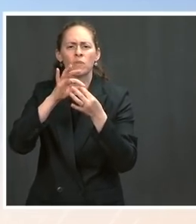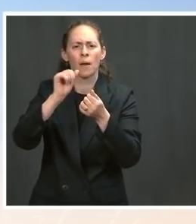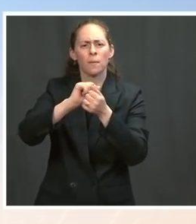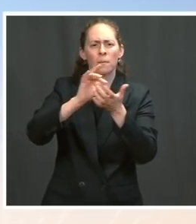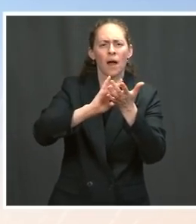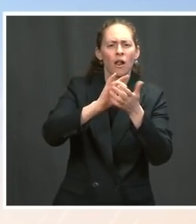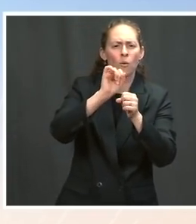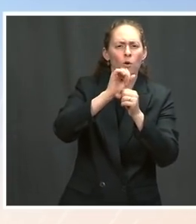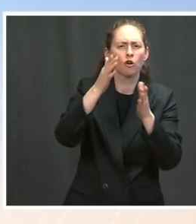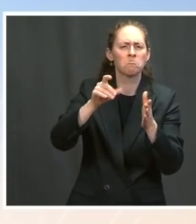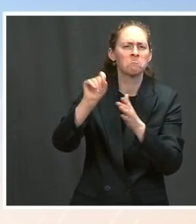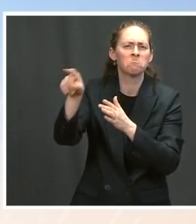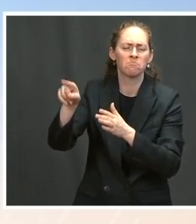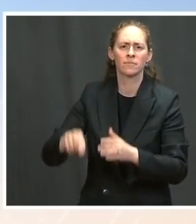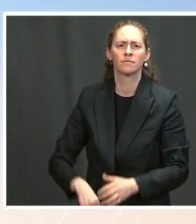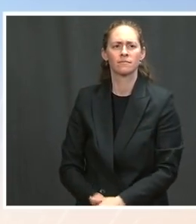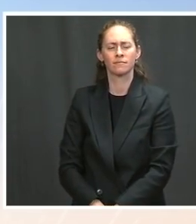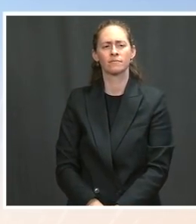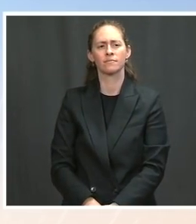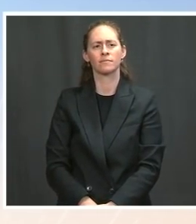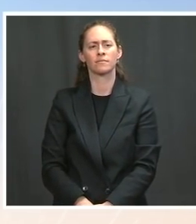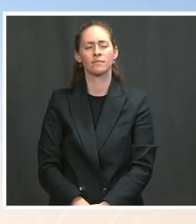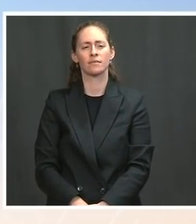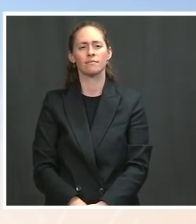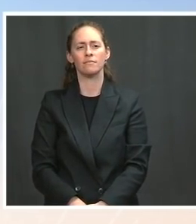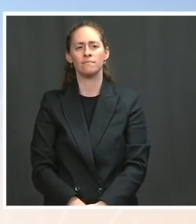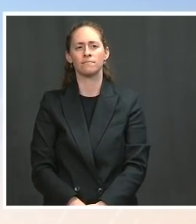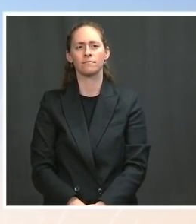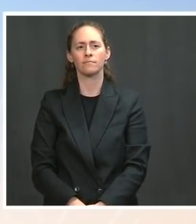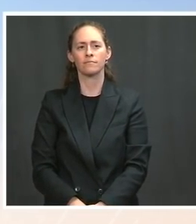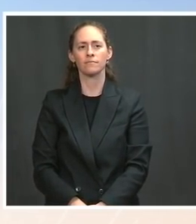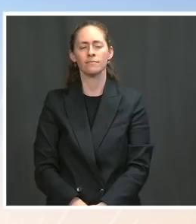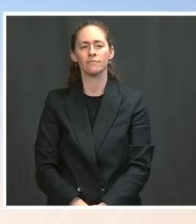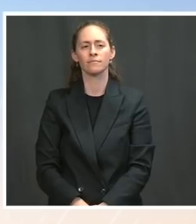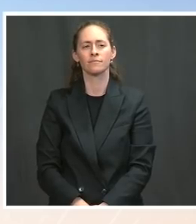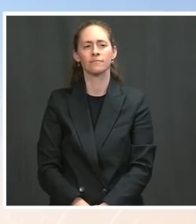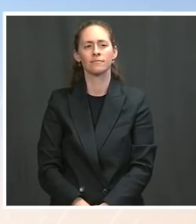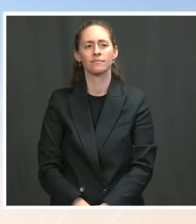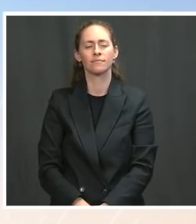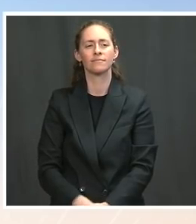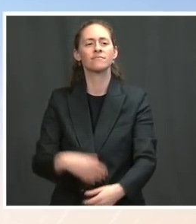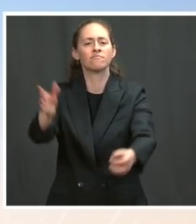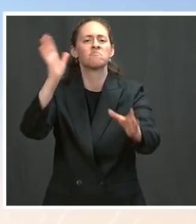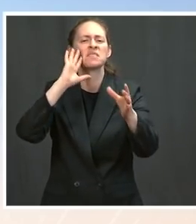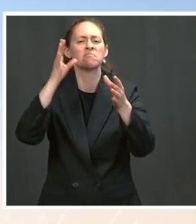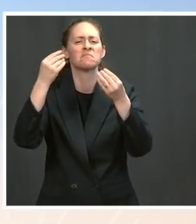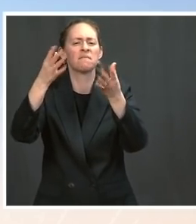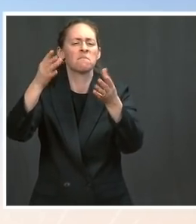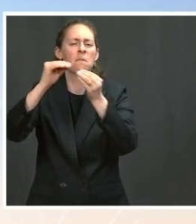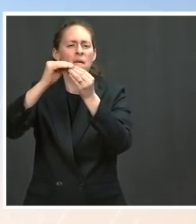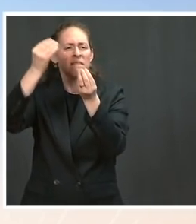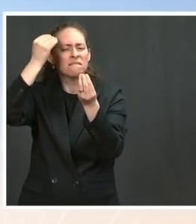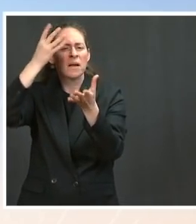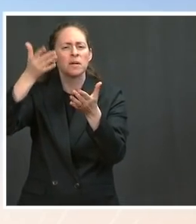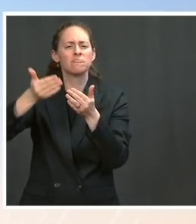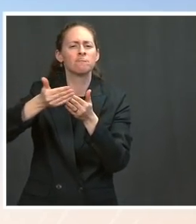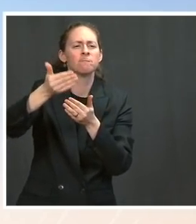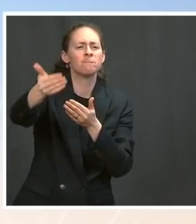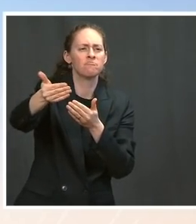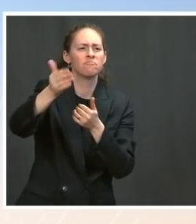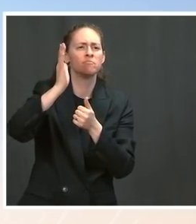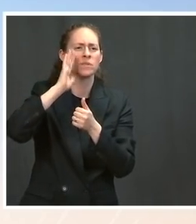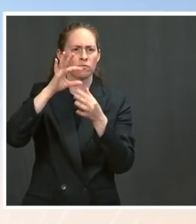about that and provide that information to all of you. The The Is one scheduled? Ms. I don't, I'm not aware of one being scheduled, but certain, certain. The